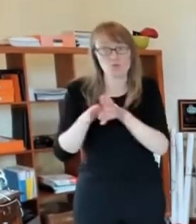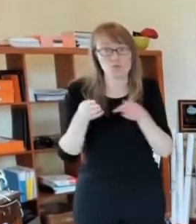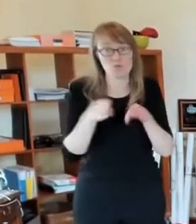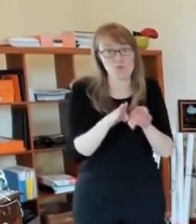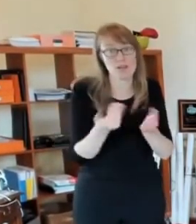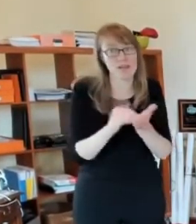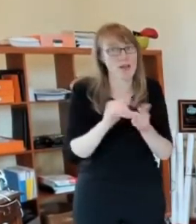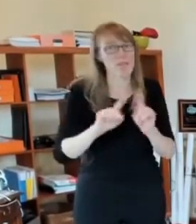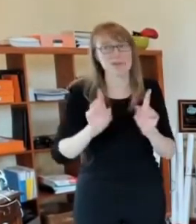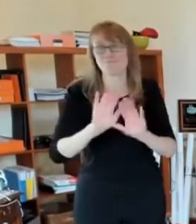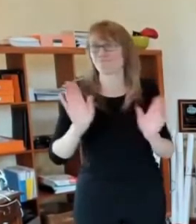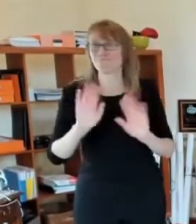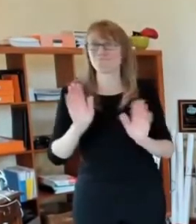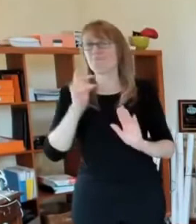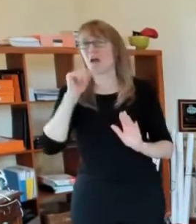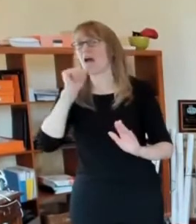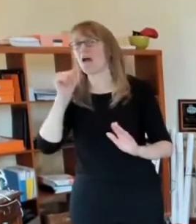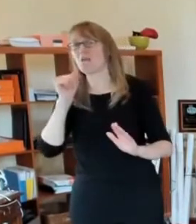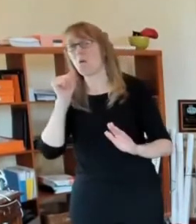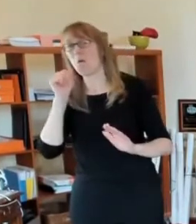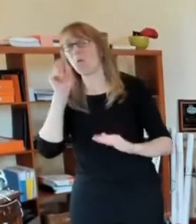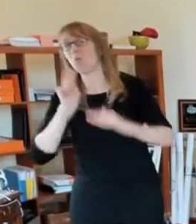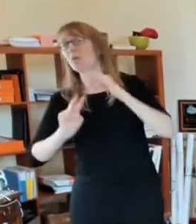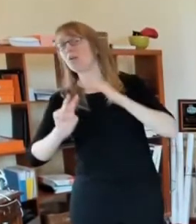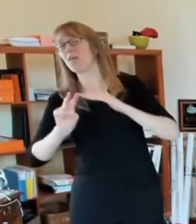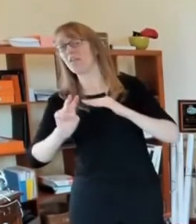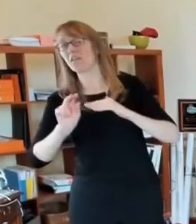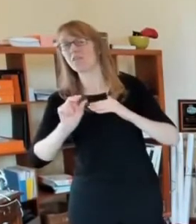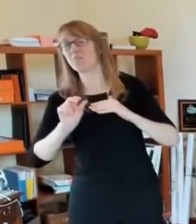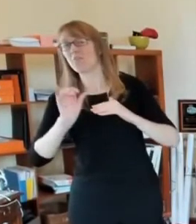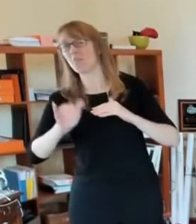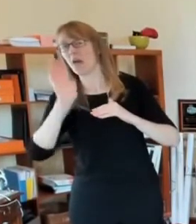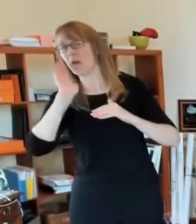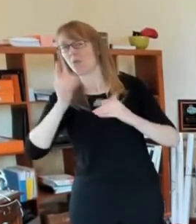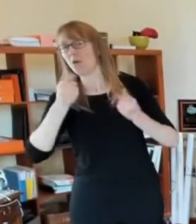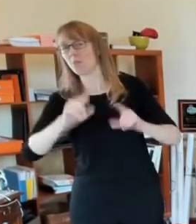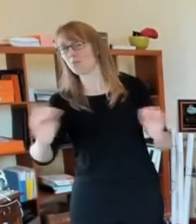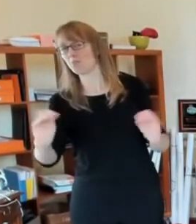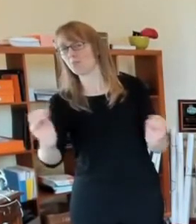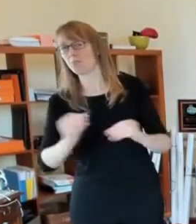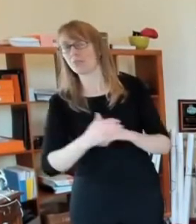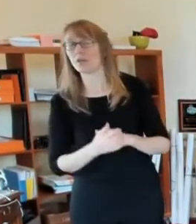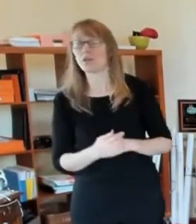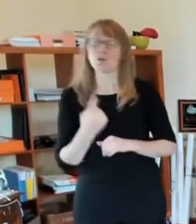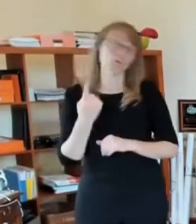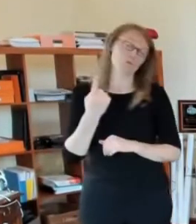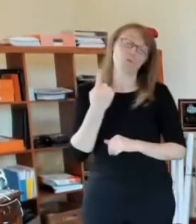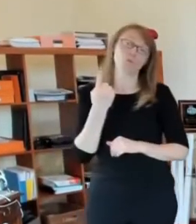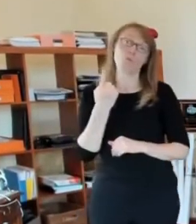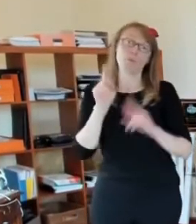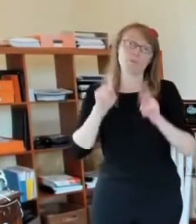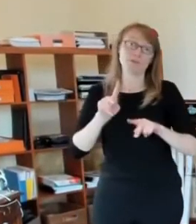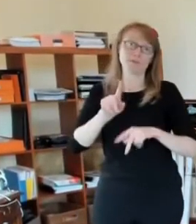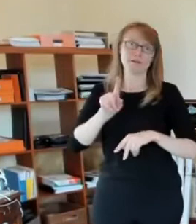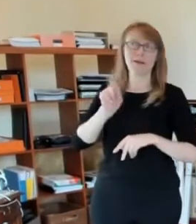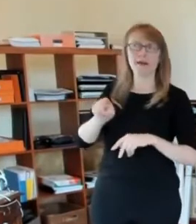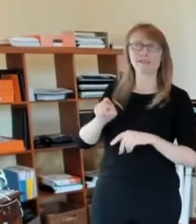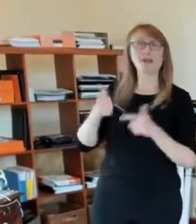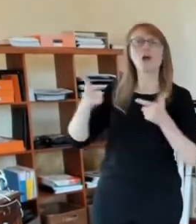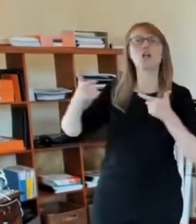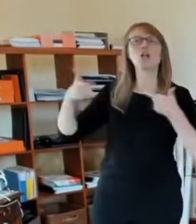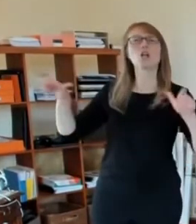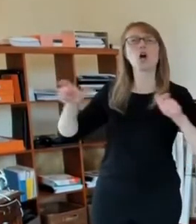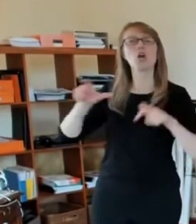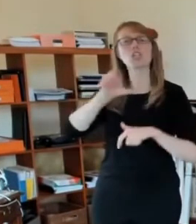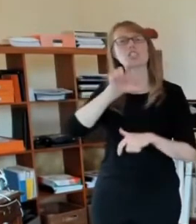did get a follow up question to emergency order number 12 and who, what kind of large venues in the city? Who is that going to